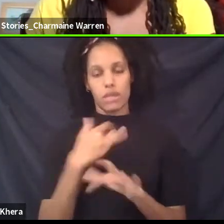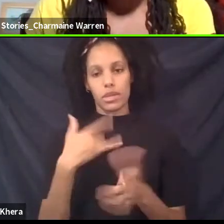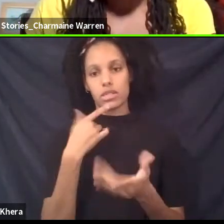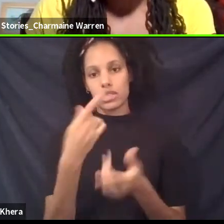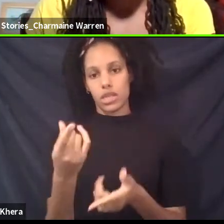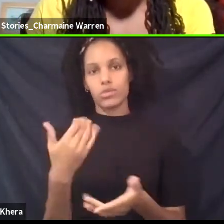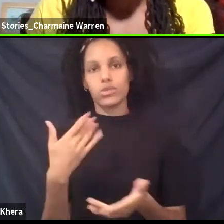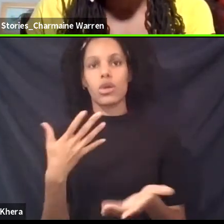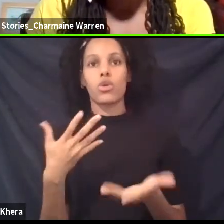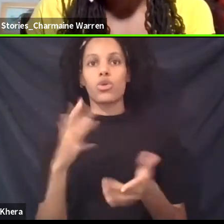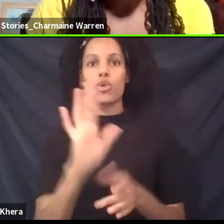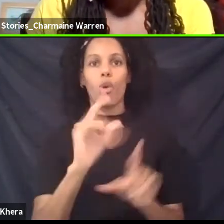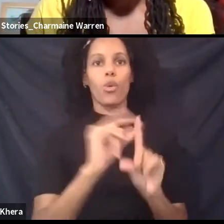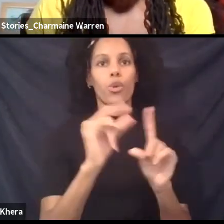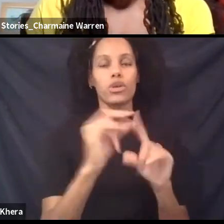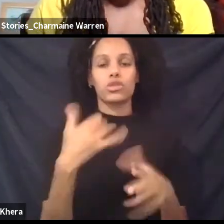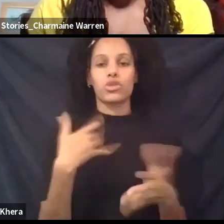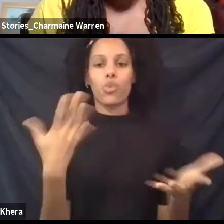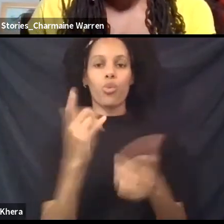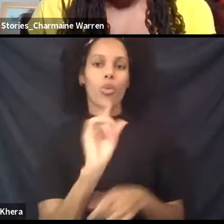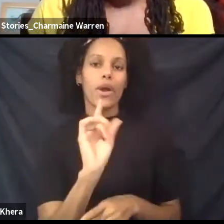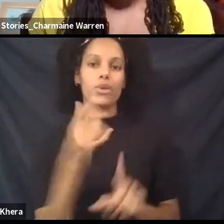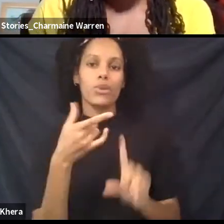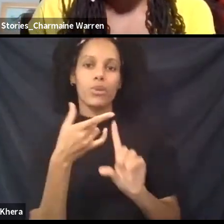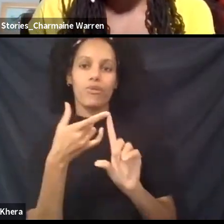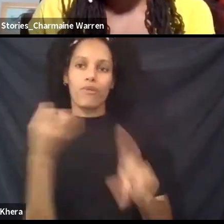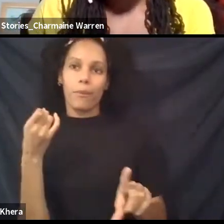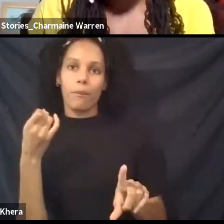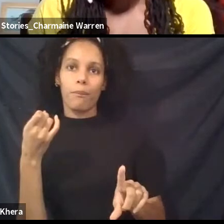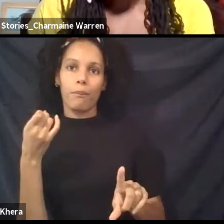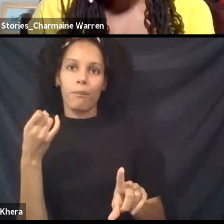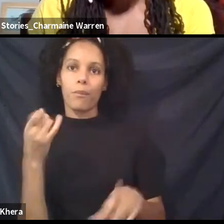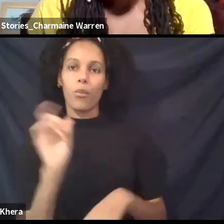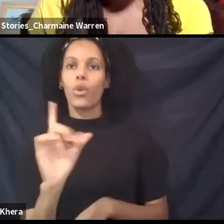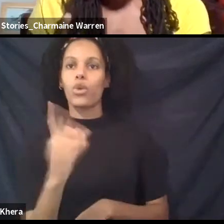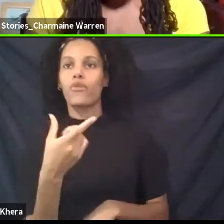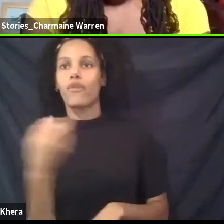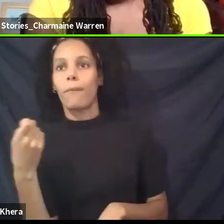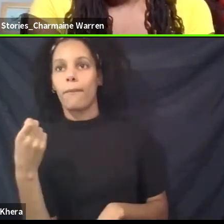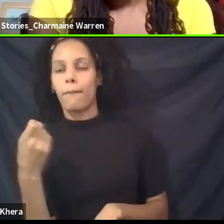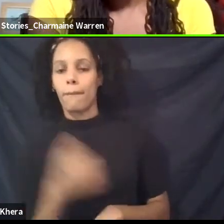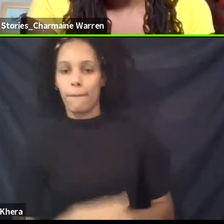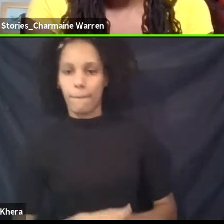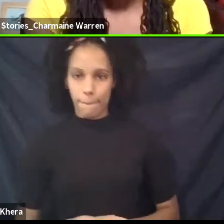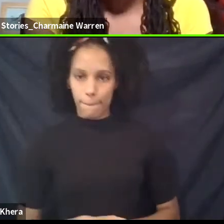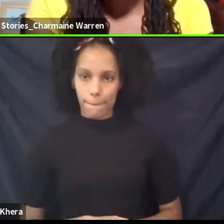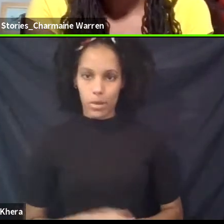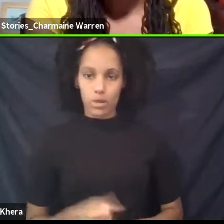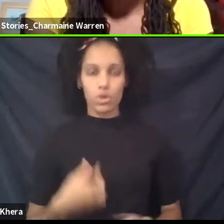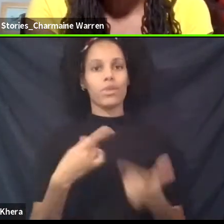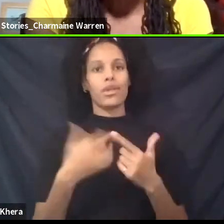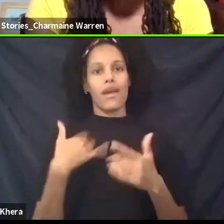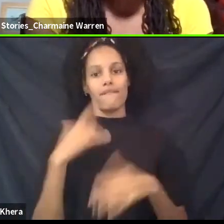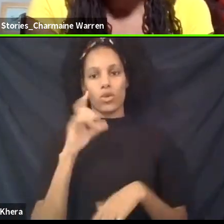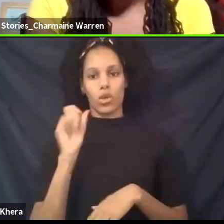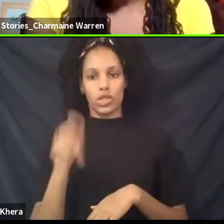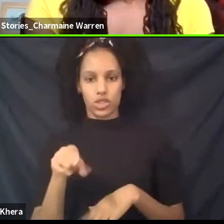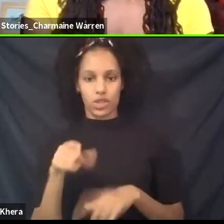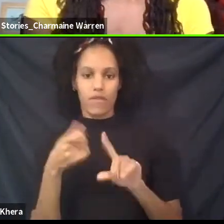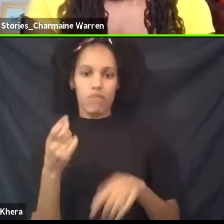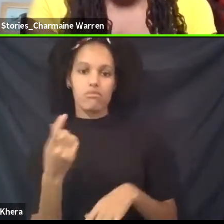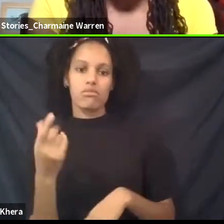come from? Right, Leslie? Right. Where do you come from? Right. Then I have a question from your Tande, but